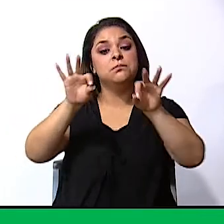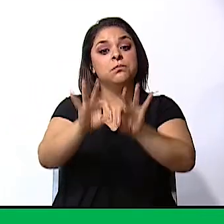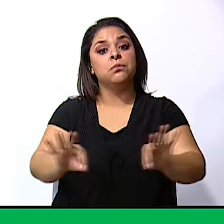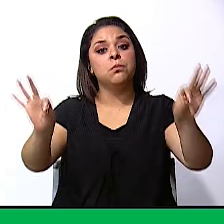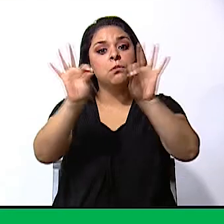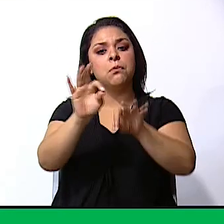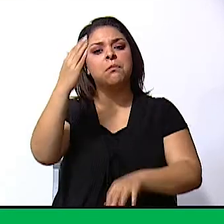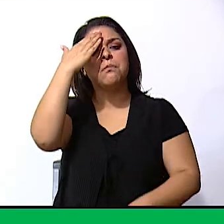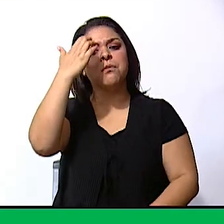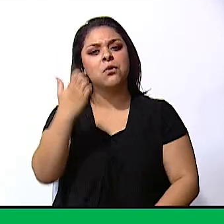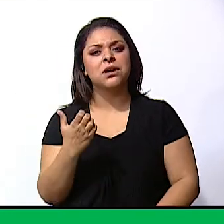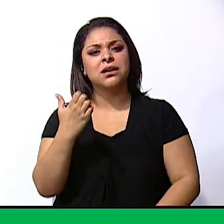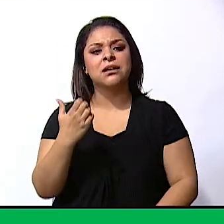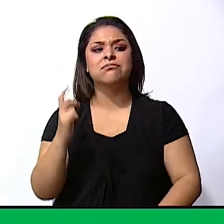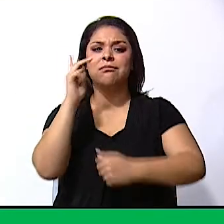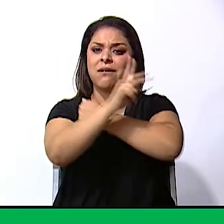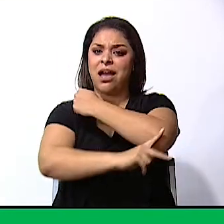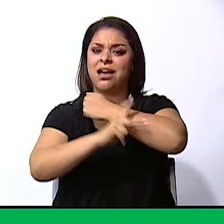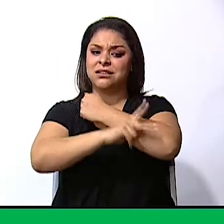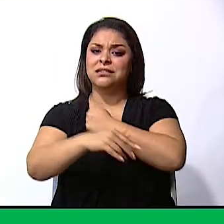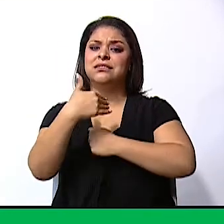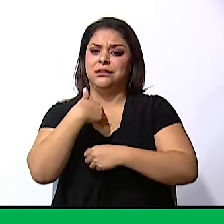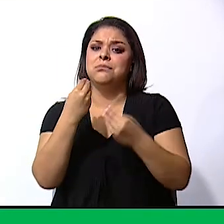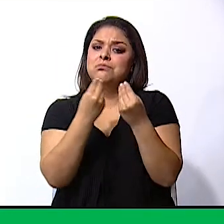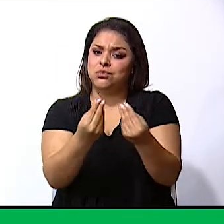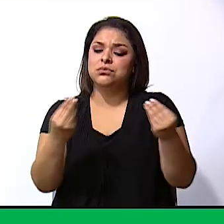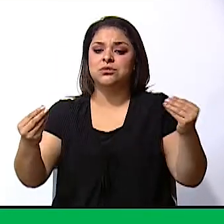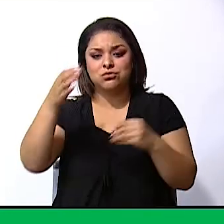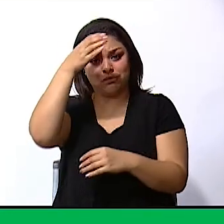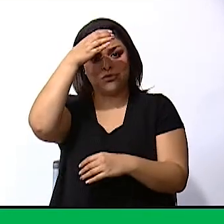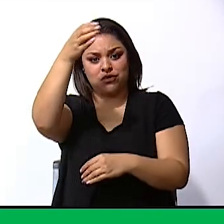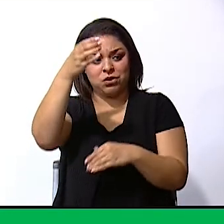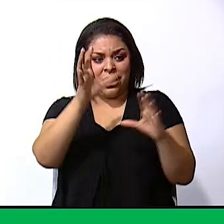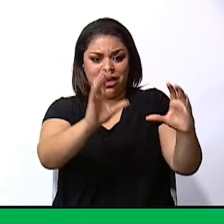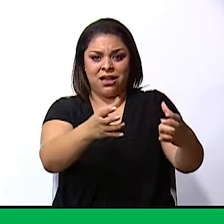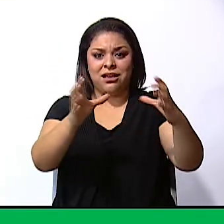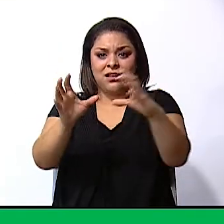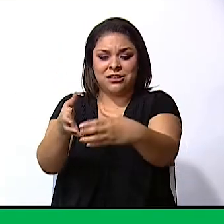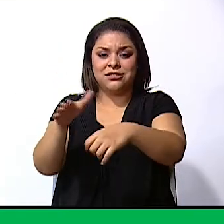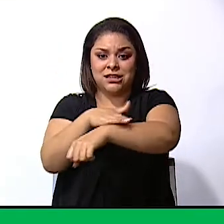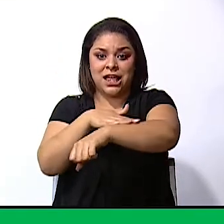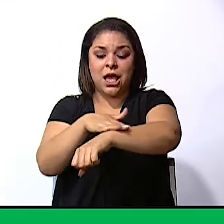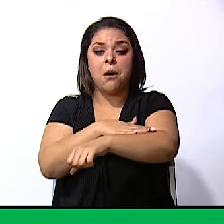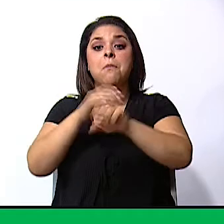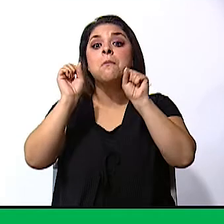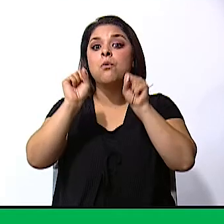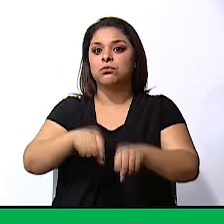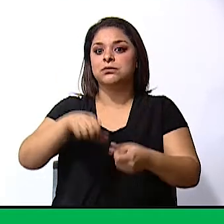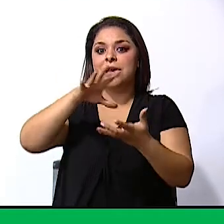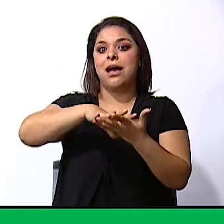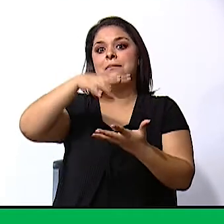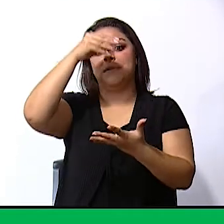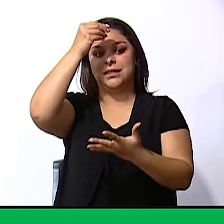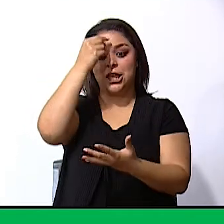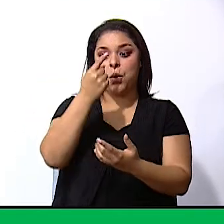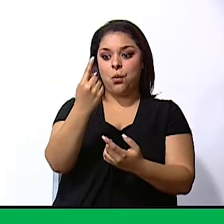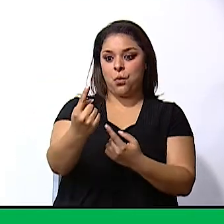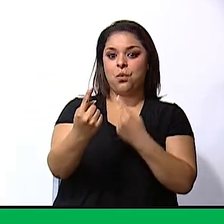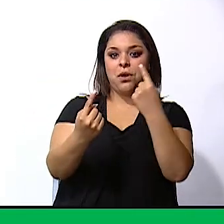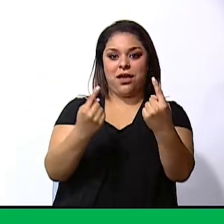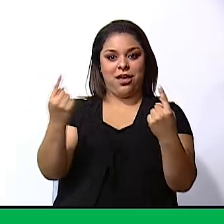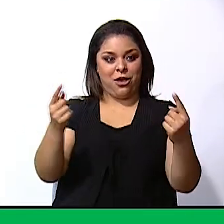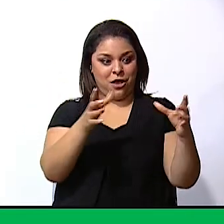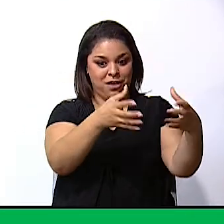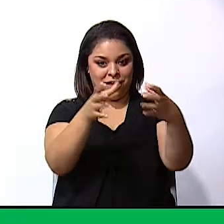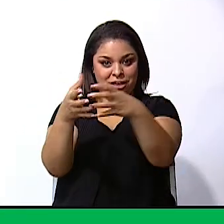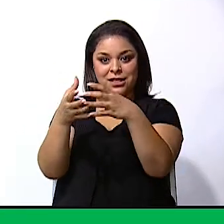our country has many cultural and ethnic groups we can learn from one another learning